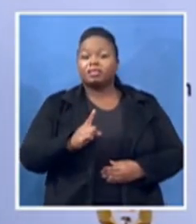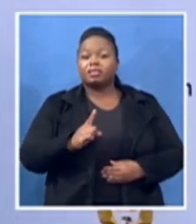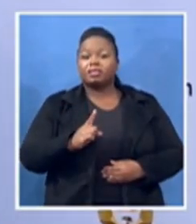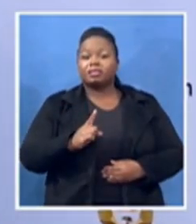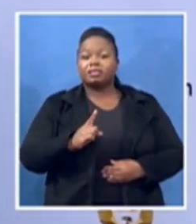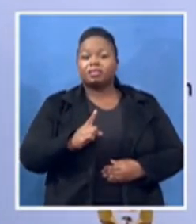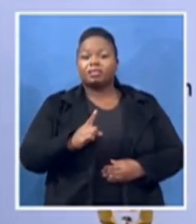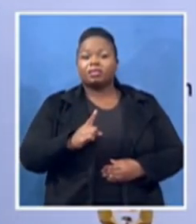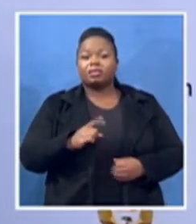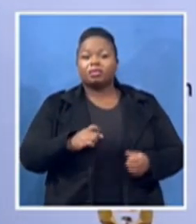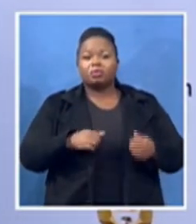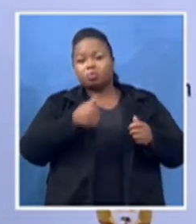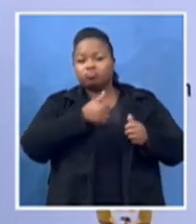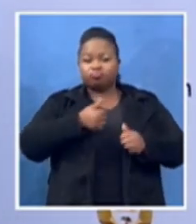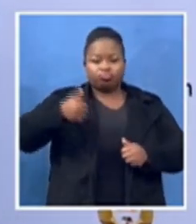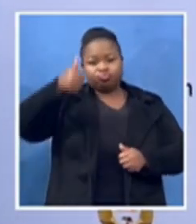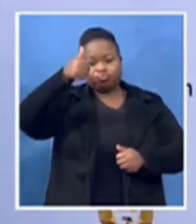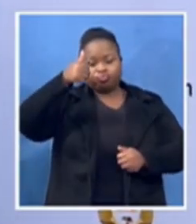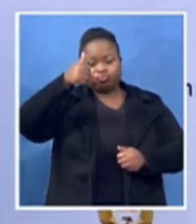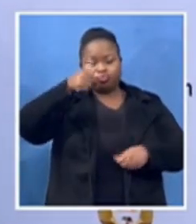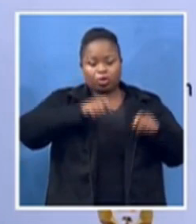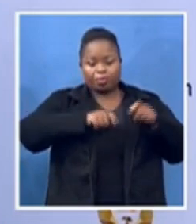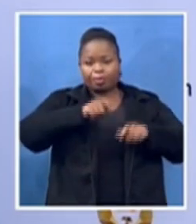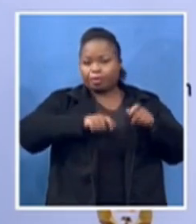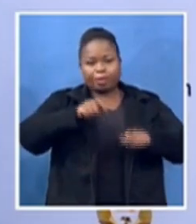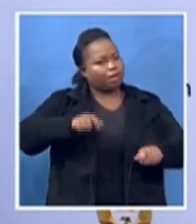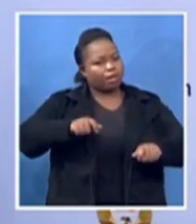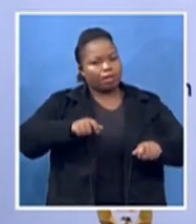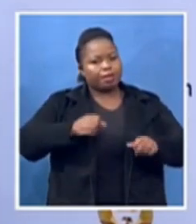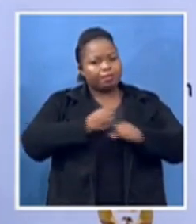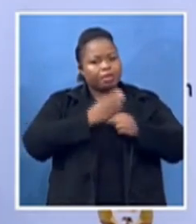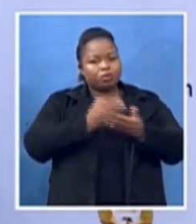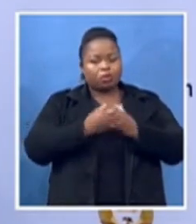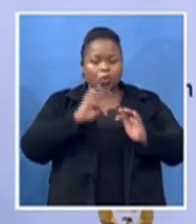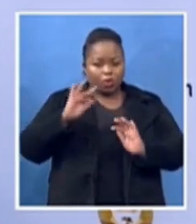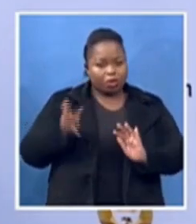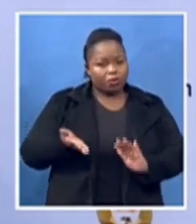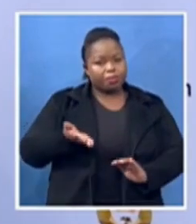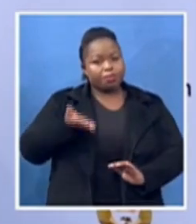sure when you rise when you rise take someone with